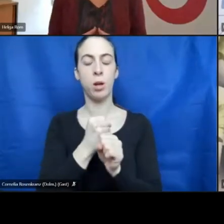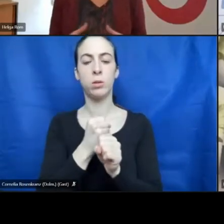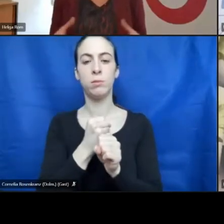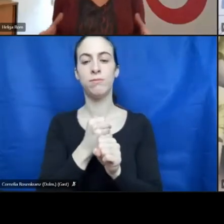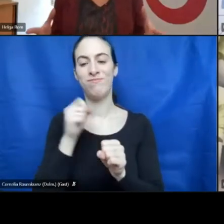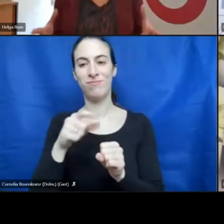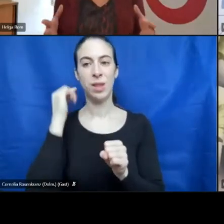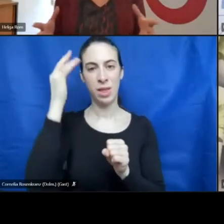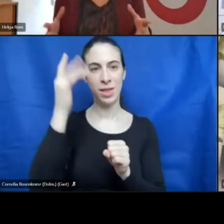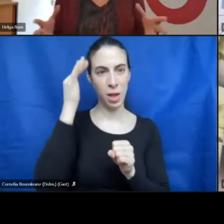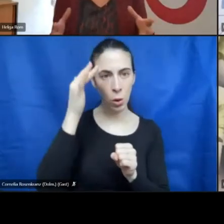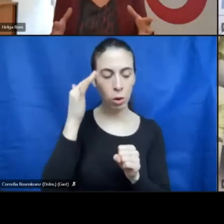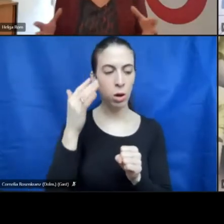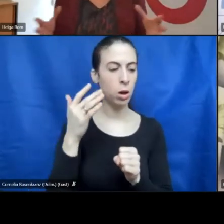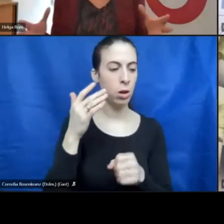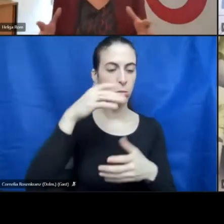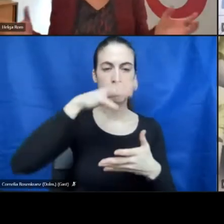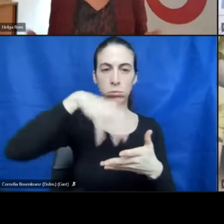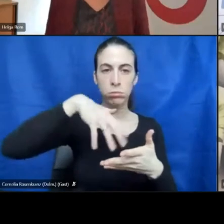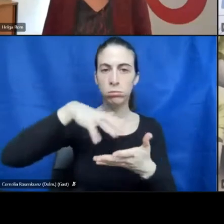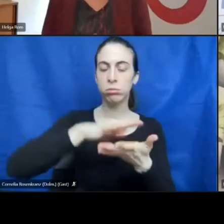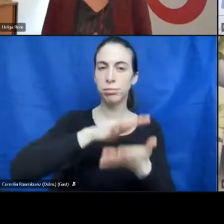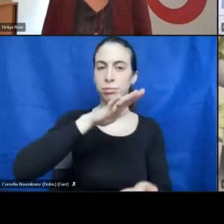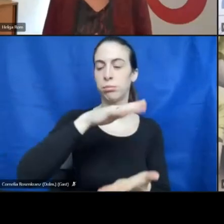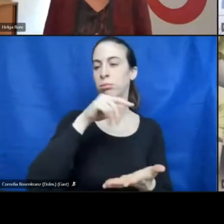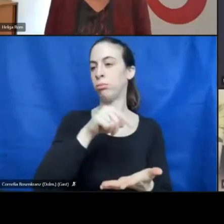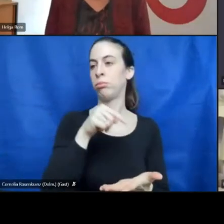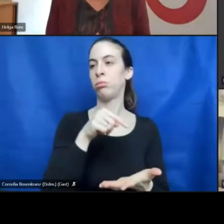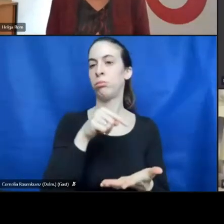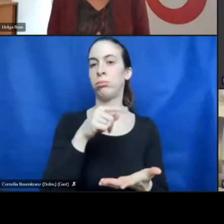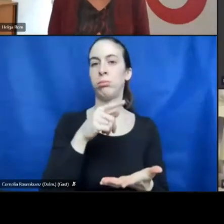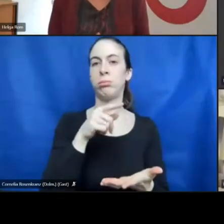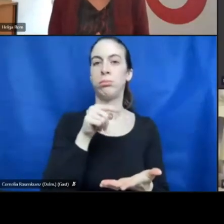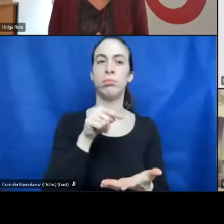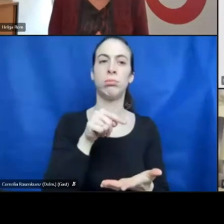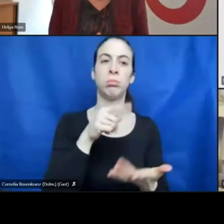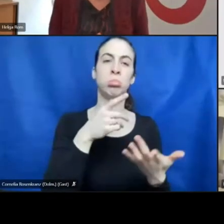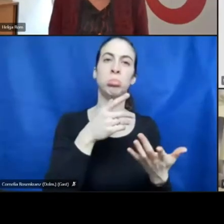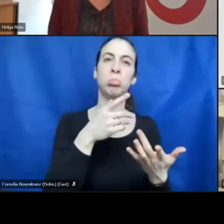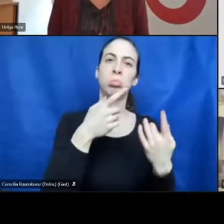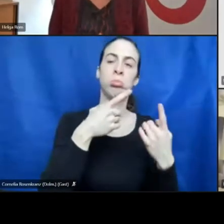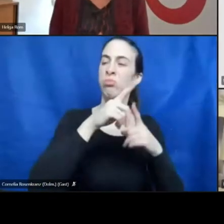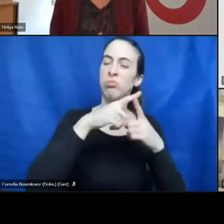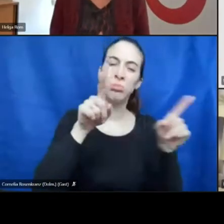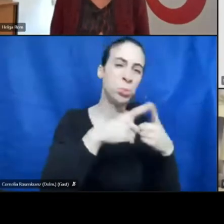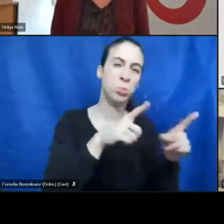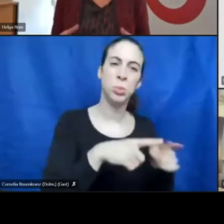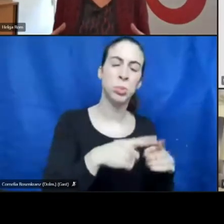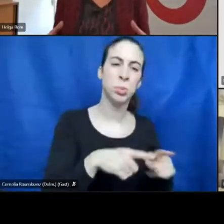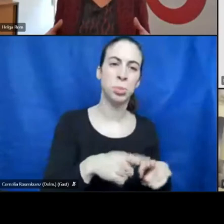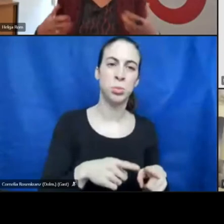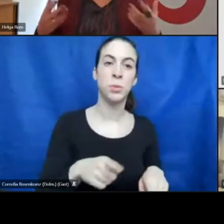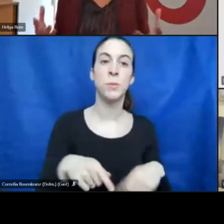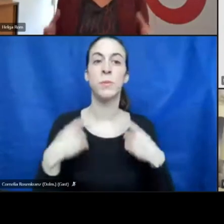is from the very different kinds and then